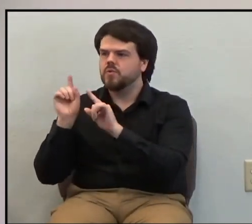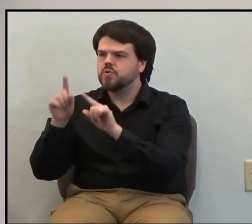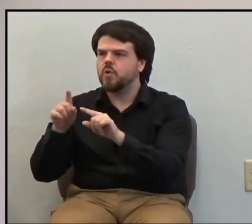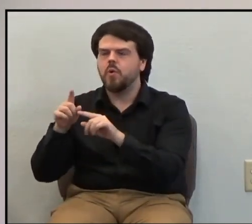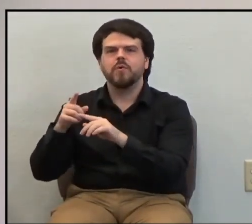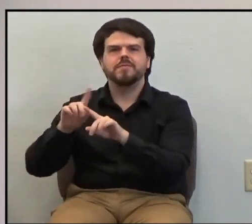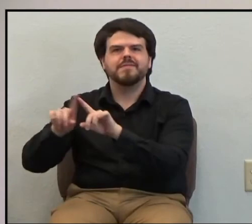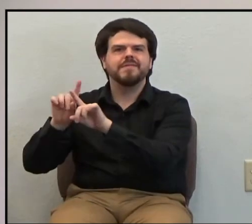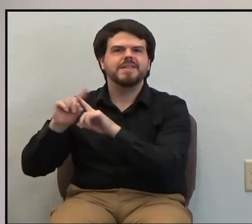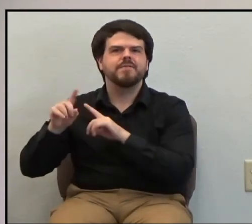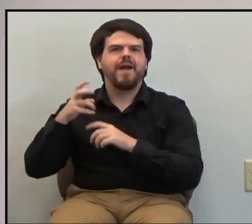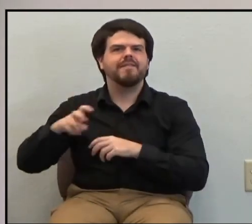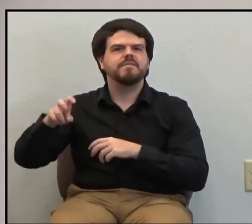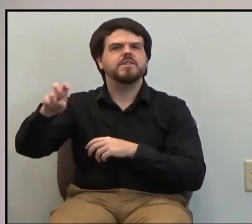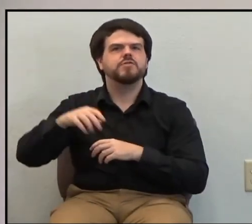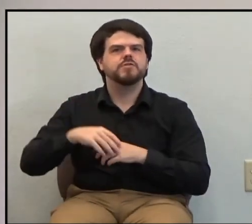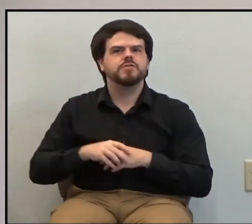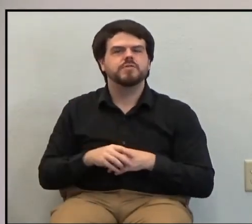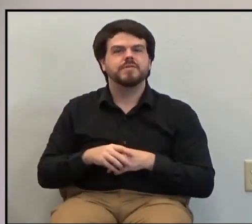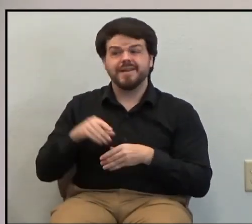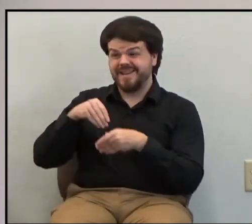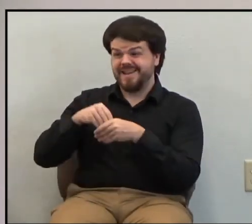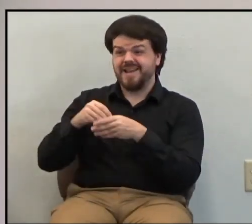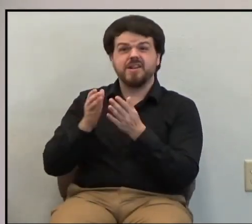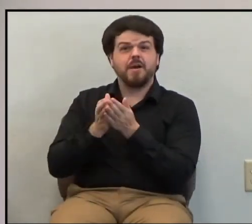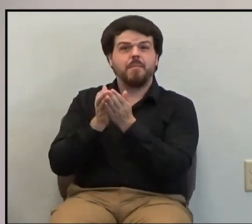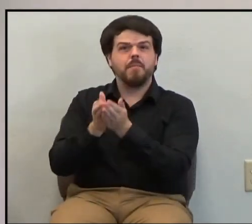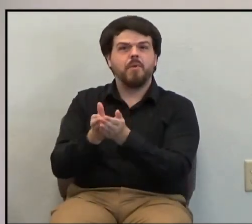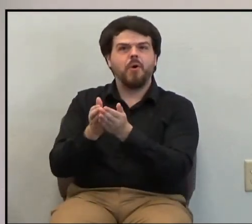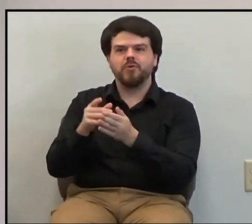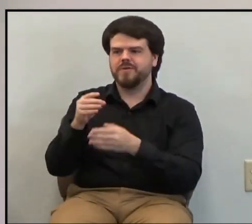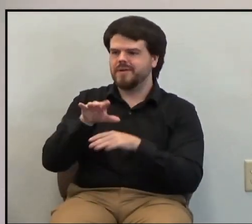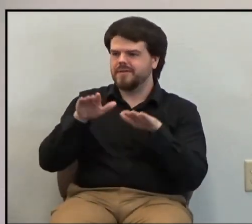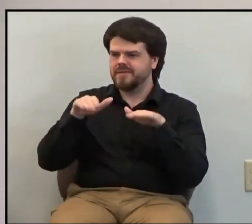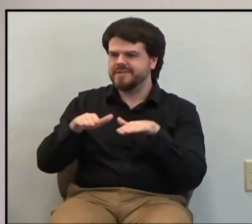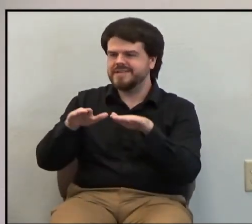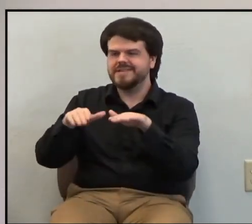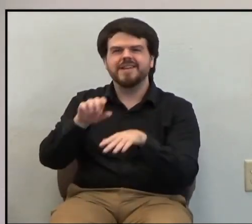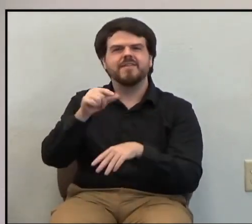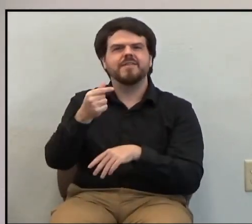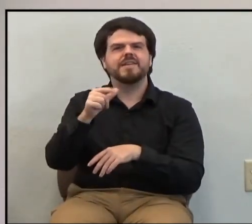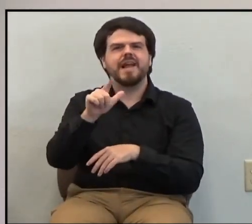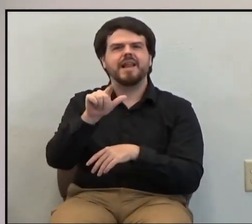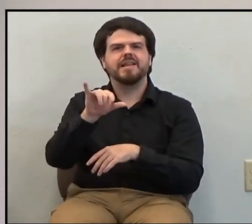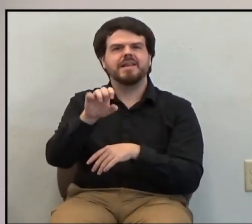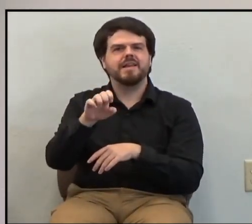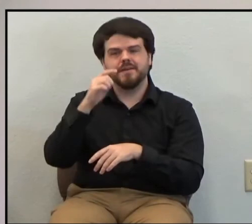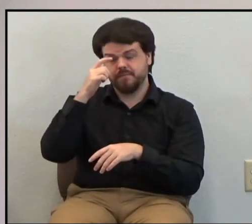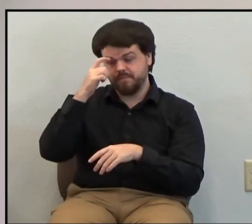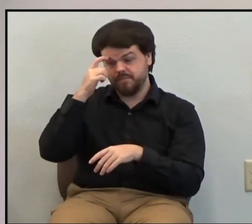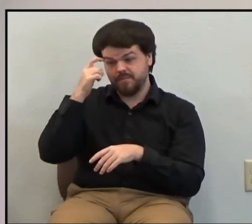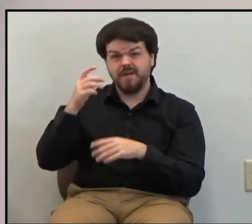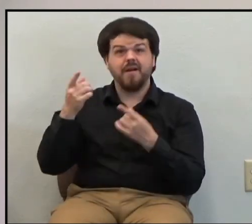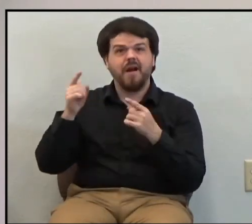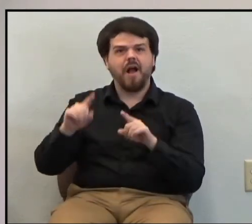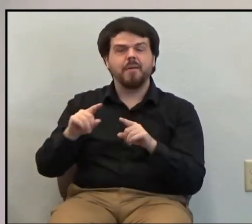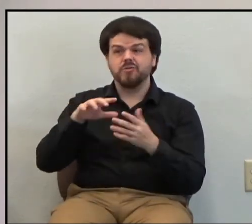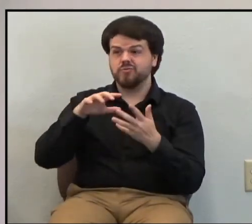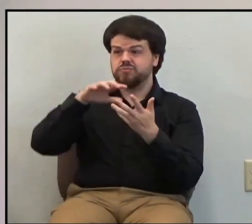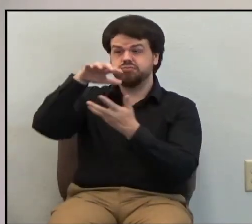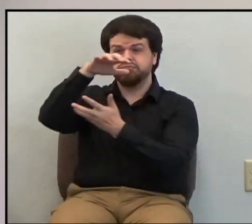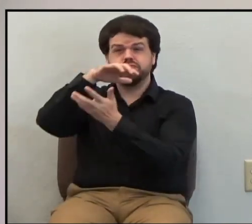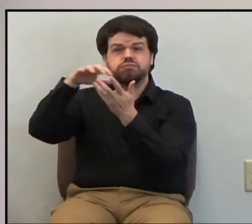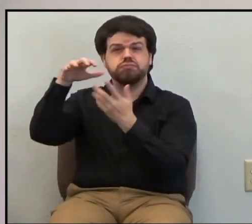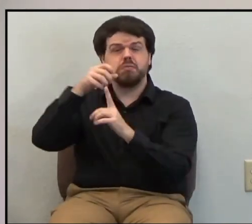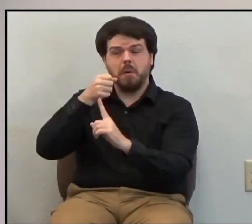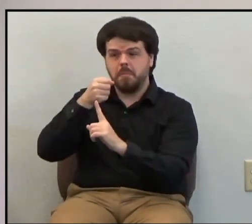crossing the Sea of Galilee in a boat, and the boat was ready to be swamped by a storm. What an experience that